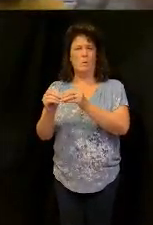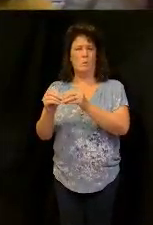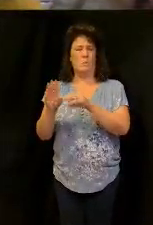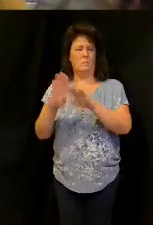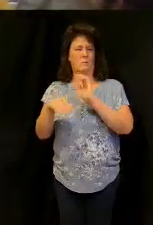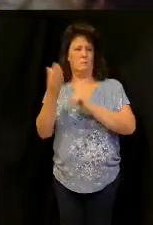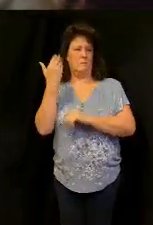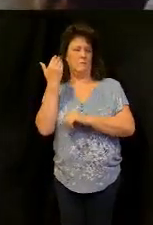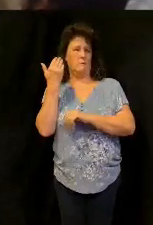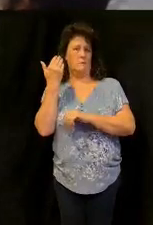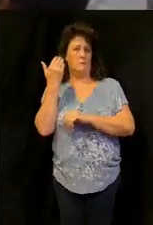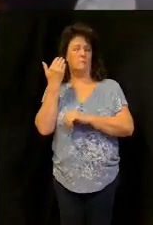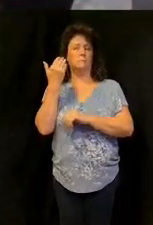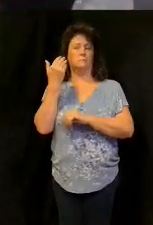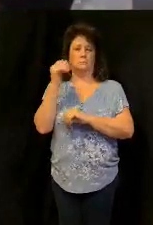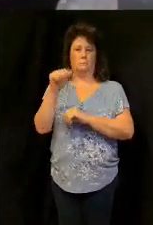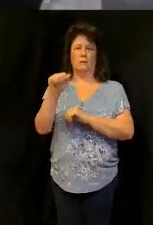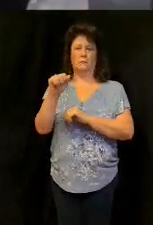right